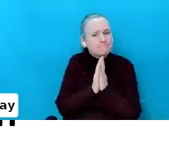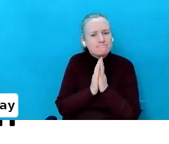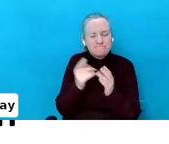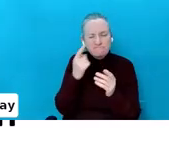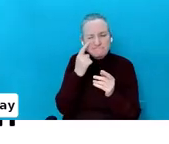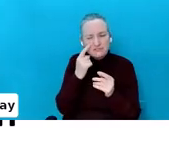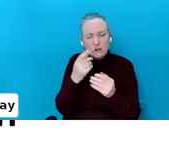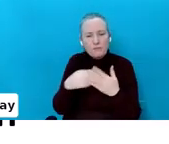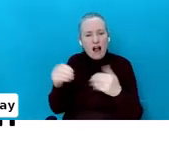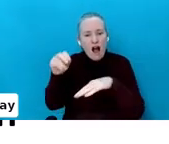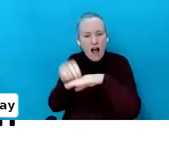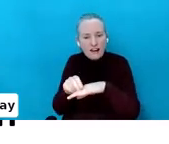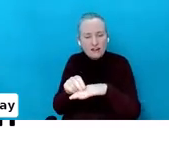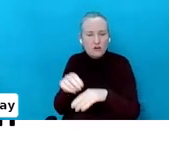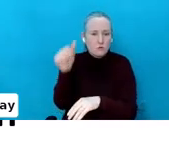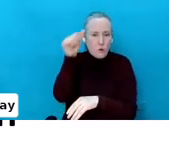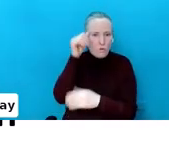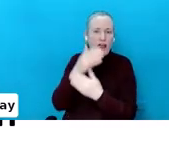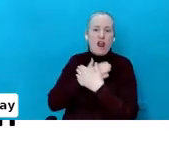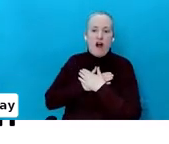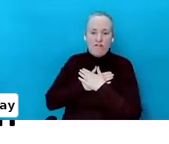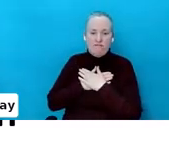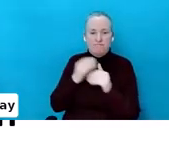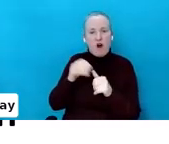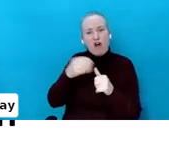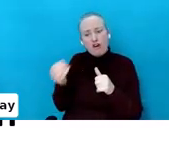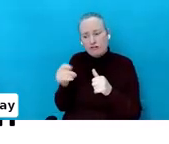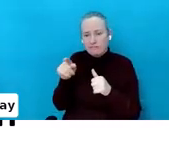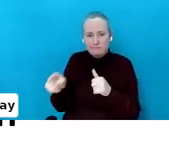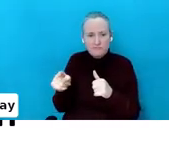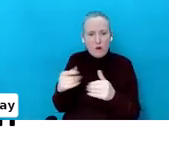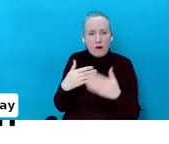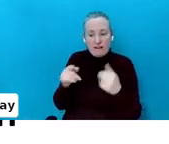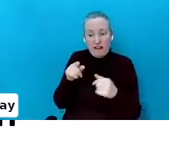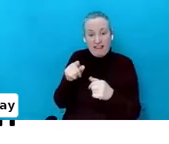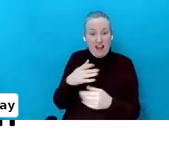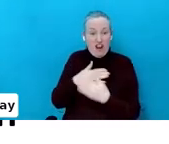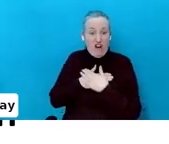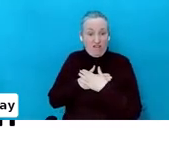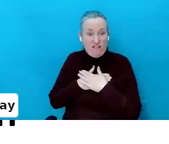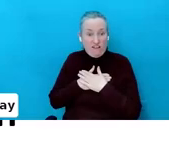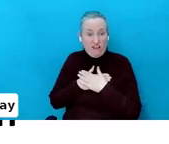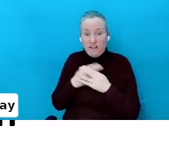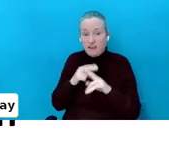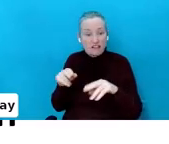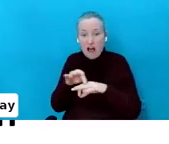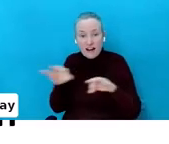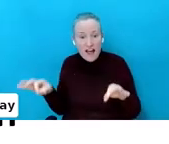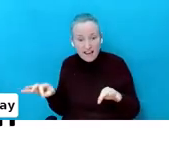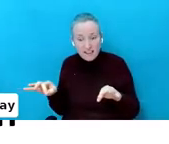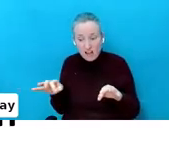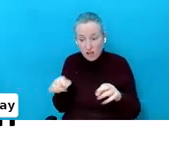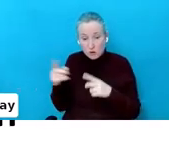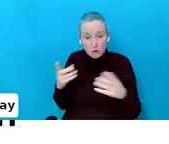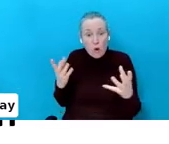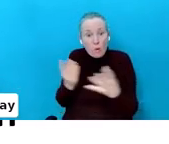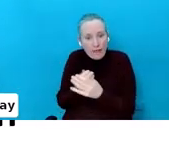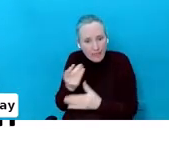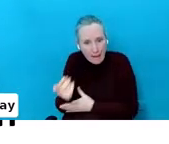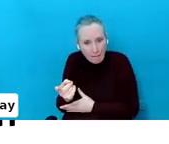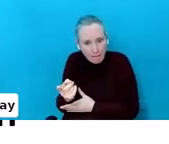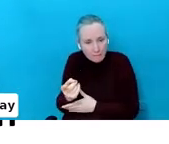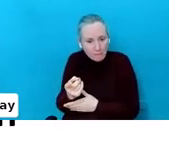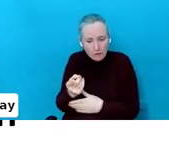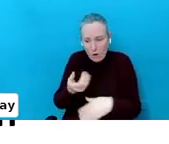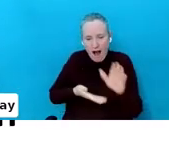something else on. You know they love whatever. Whatever it is they love offline. Go do that with them. Bring them away in the car.